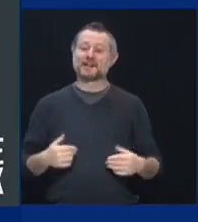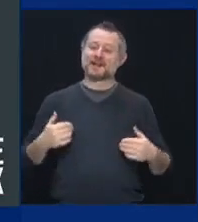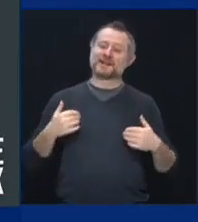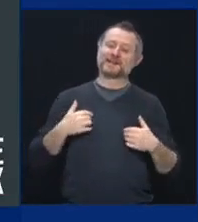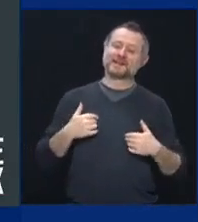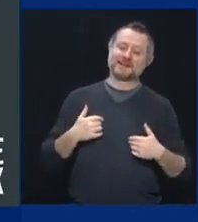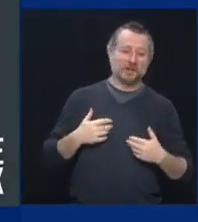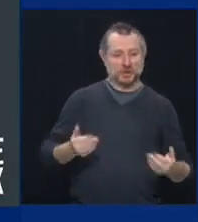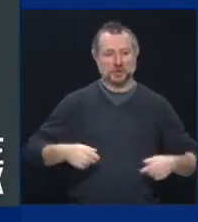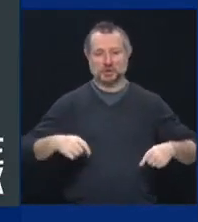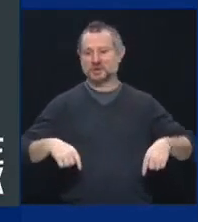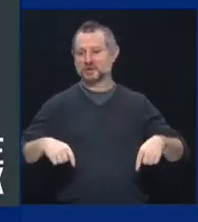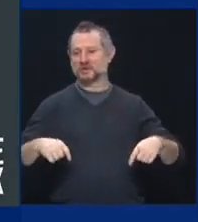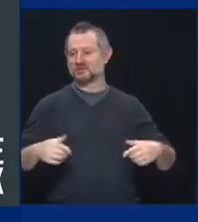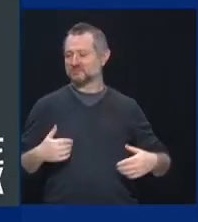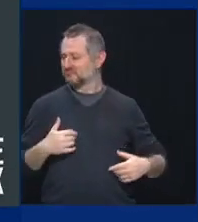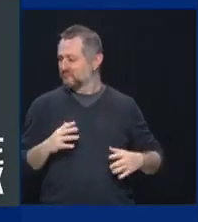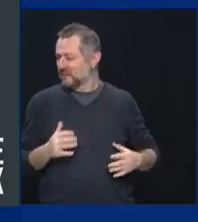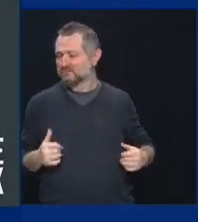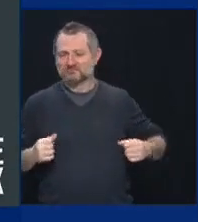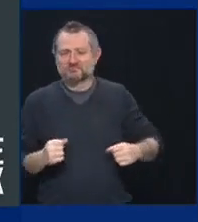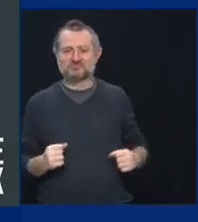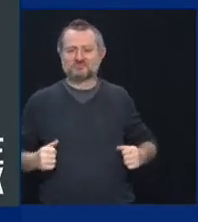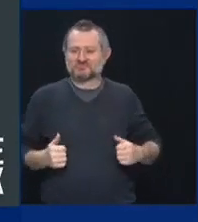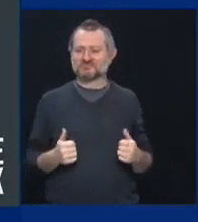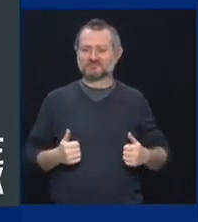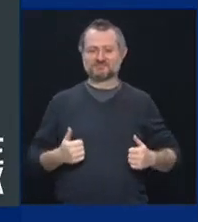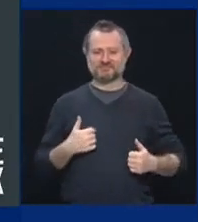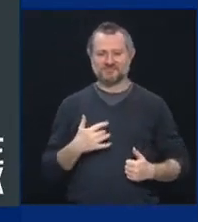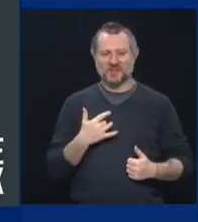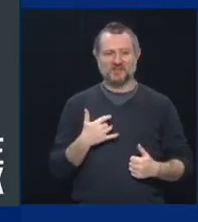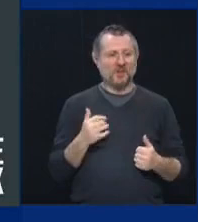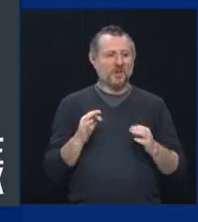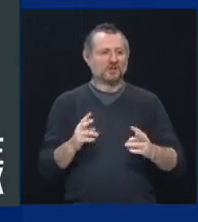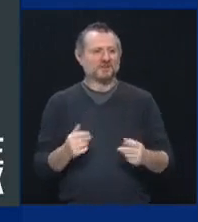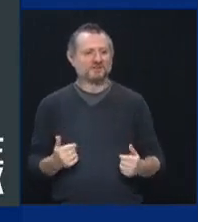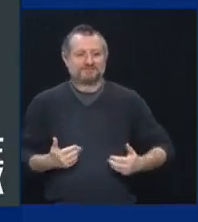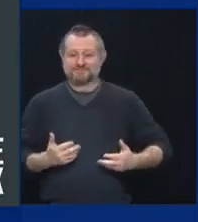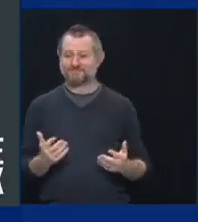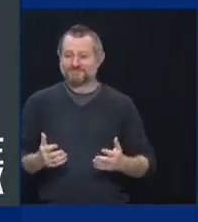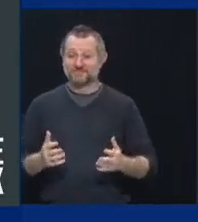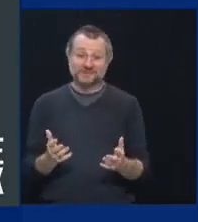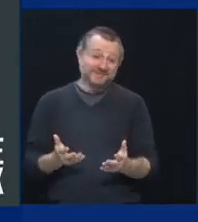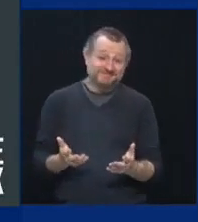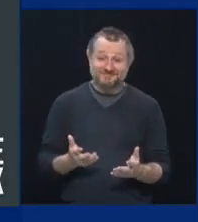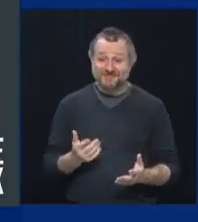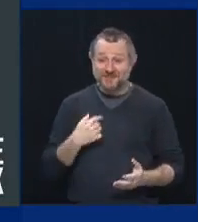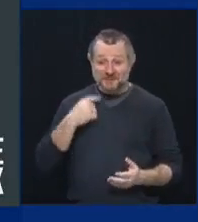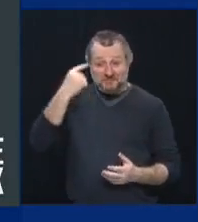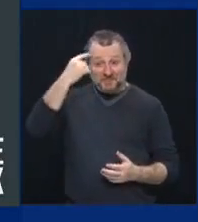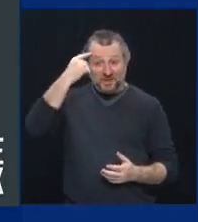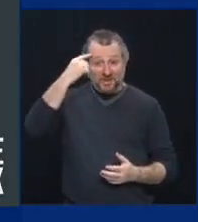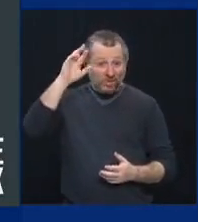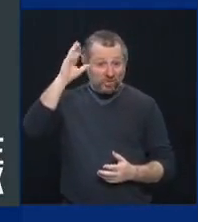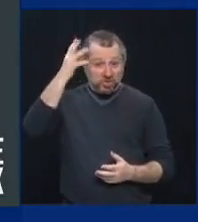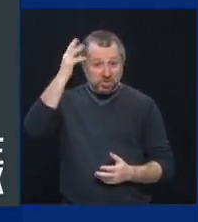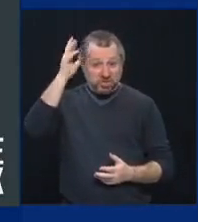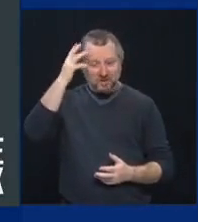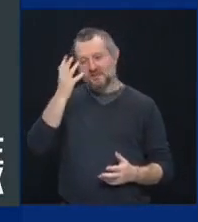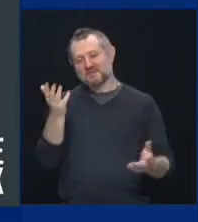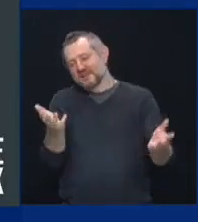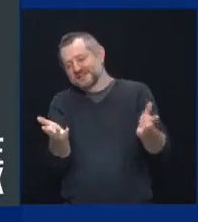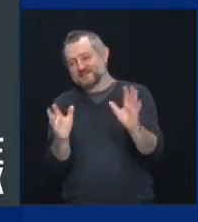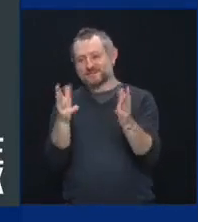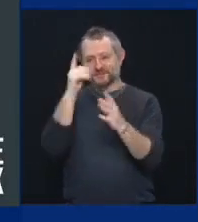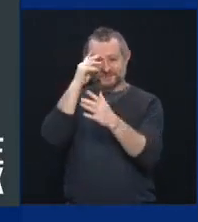I felt fine. I feel fine. Maybe you lost my mind a little bit as you see. But